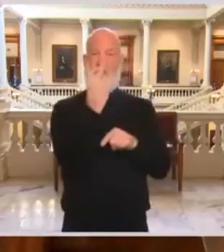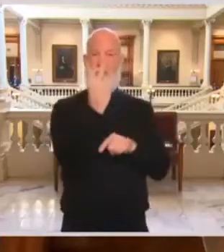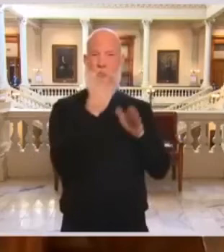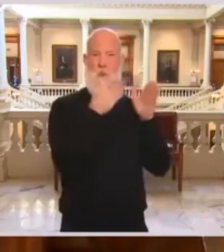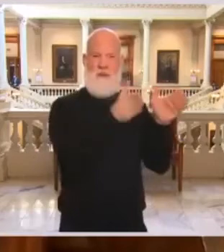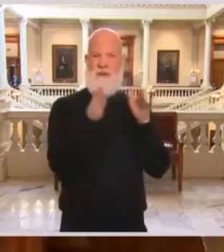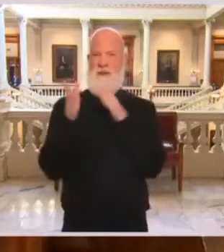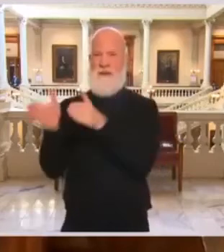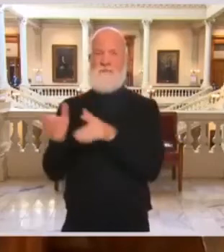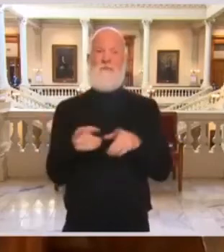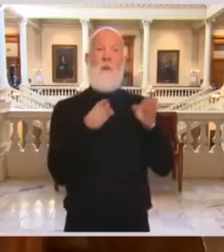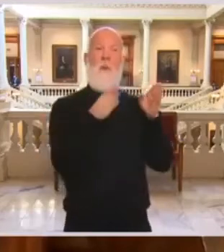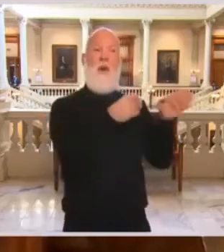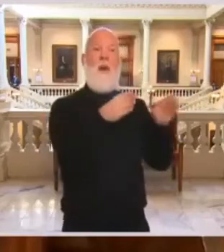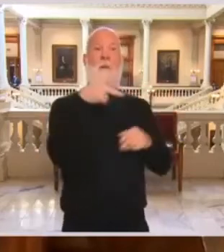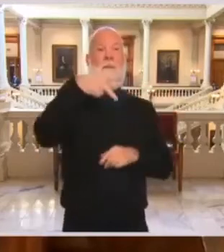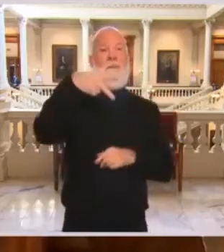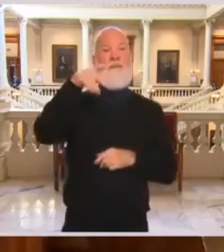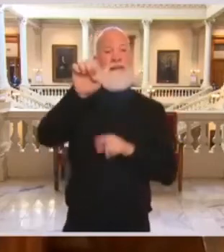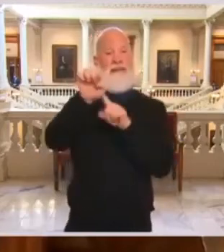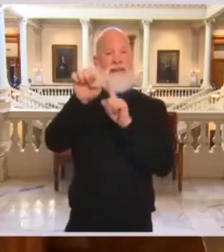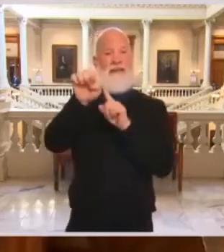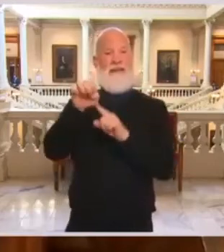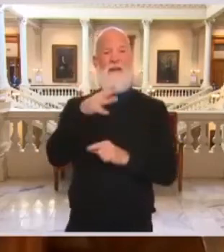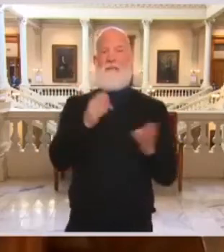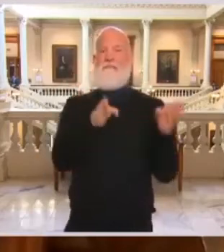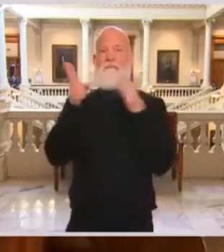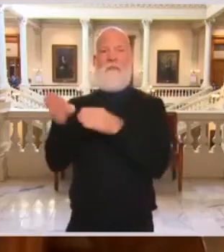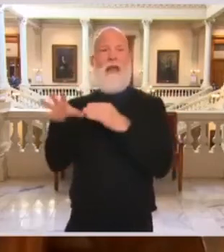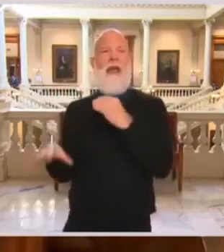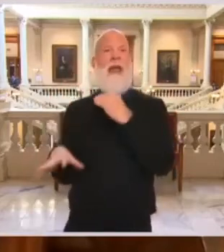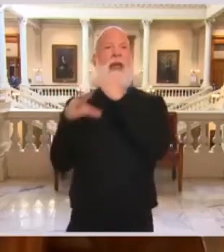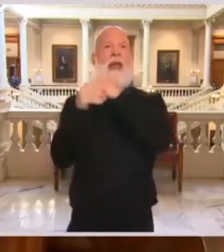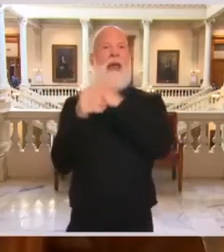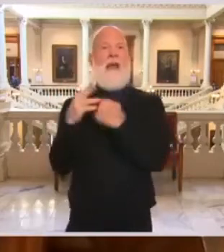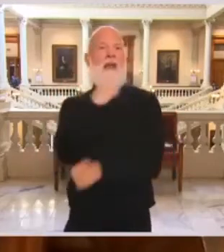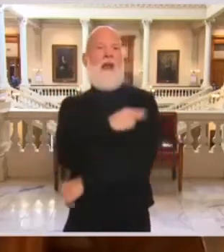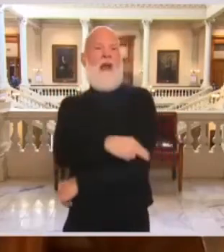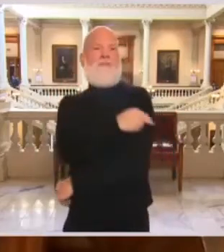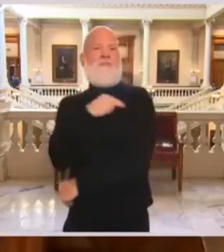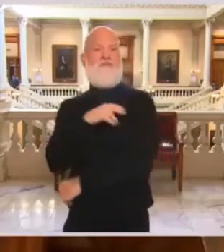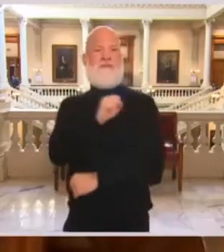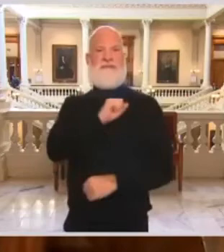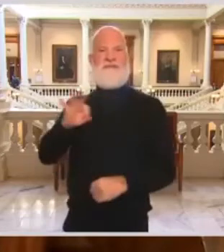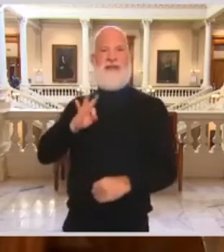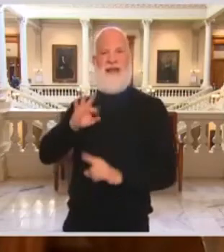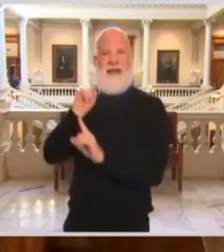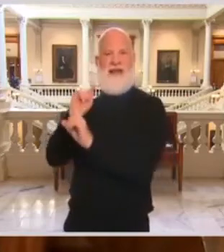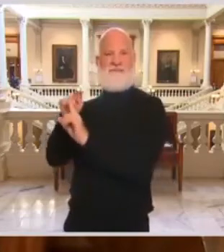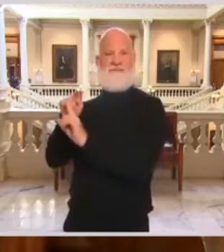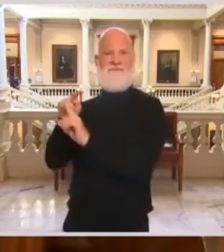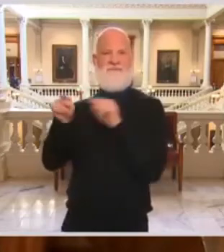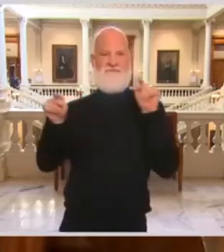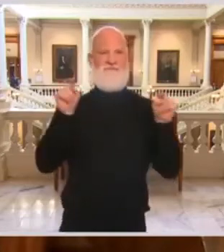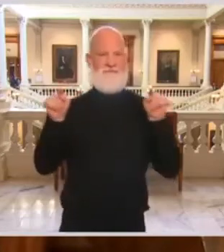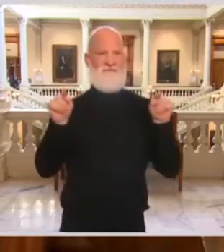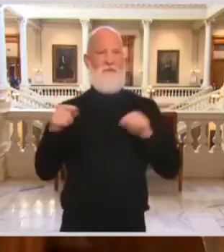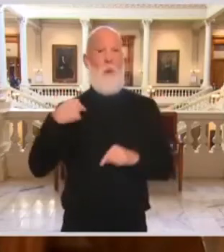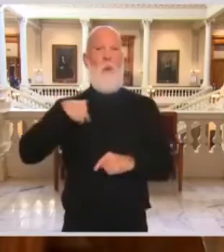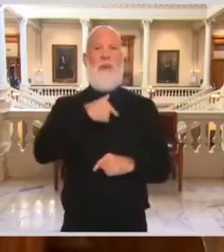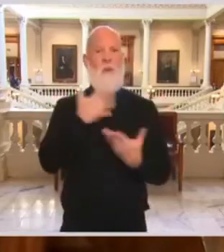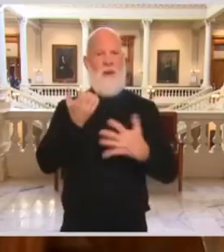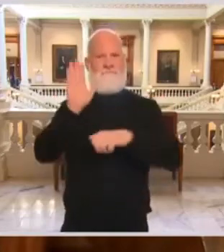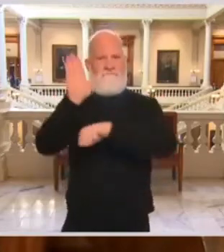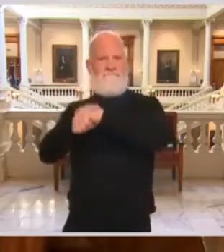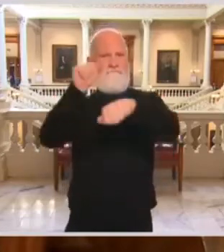additional health care personnel staffing. Activating the Georgia Emergency Management and Homeland Security Agency statewide